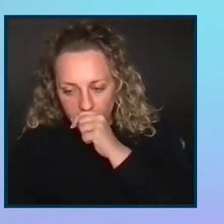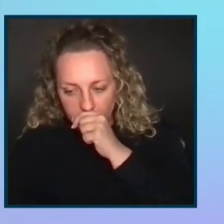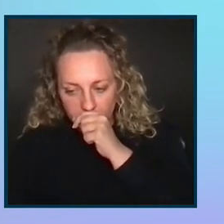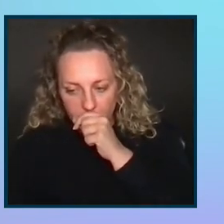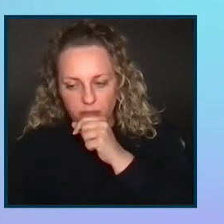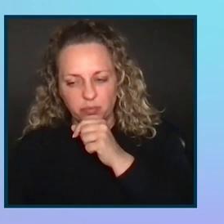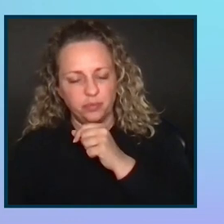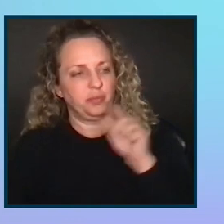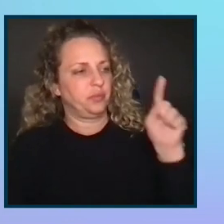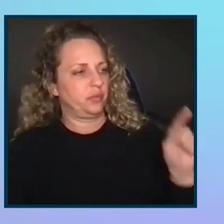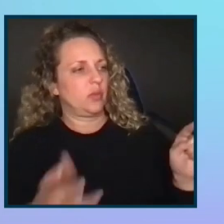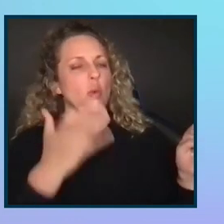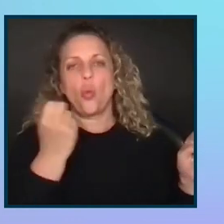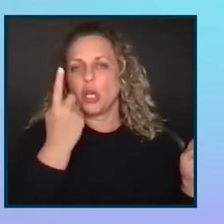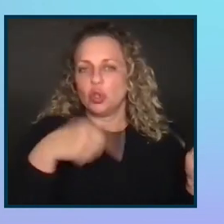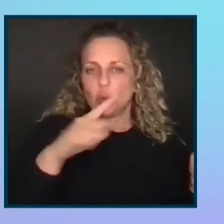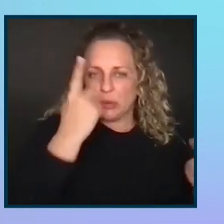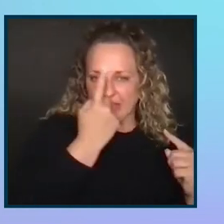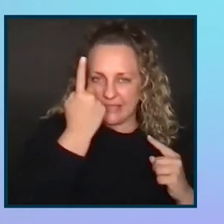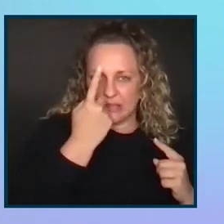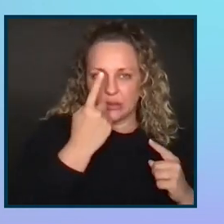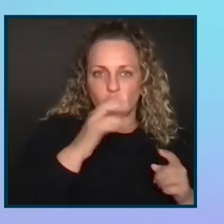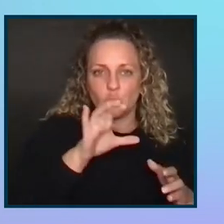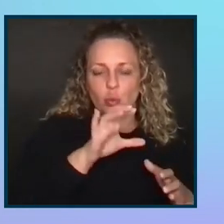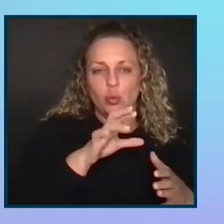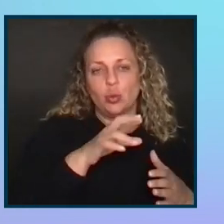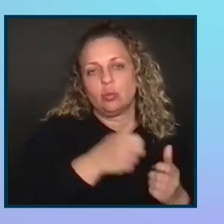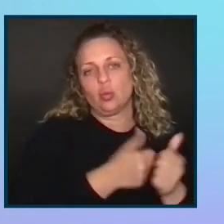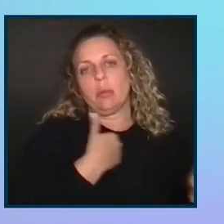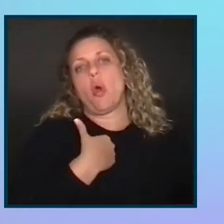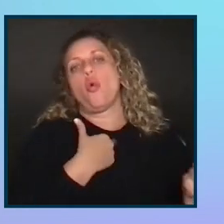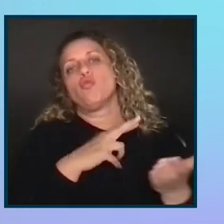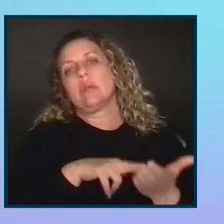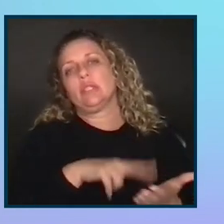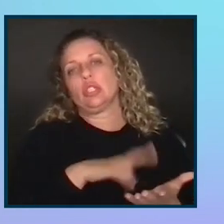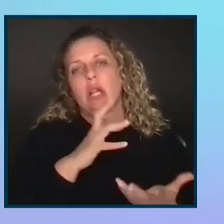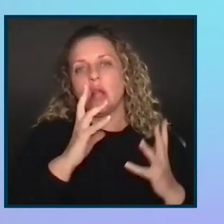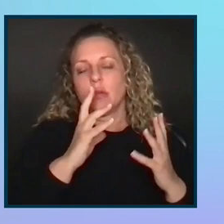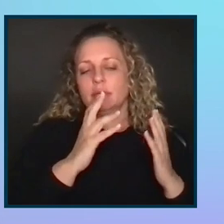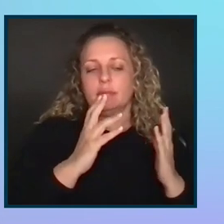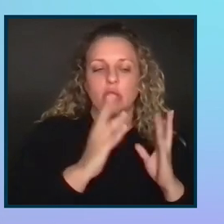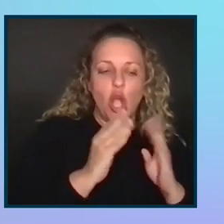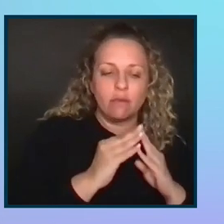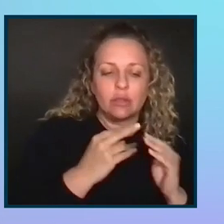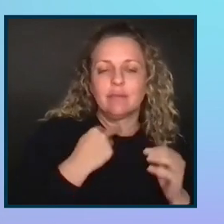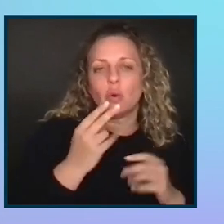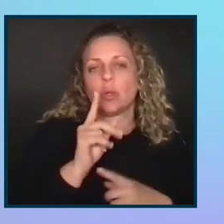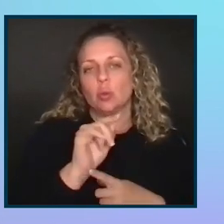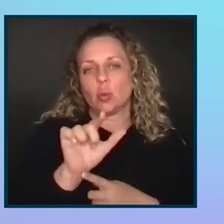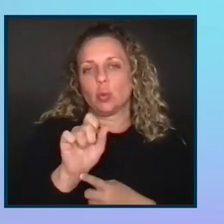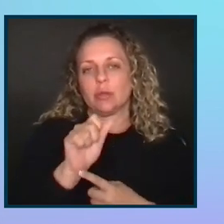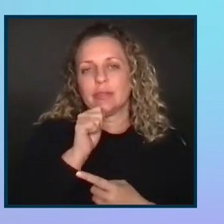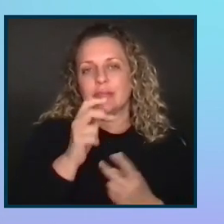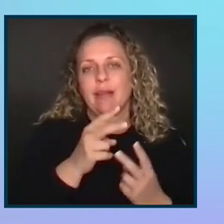what are some of the things to consider when doing remote research, when so many video conferencing and VoIP tools are not